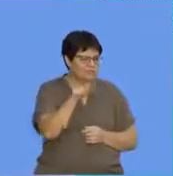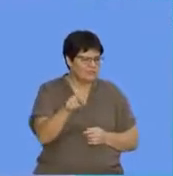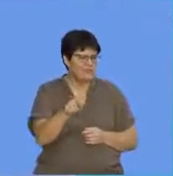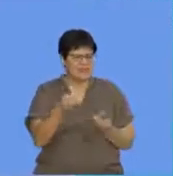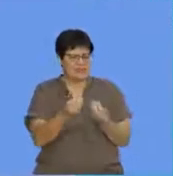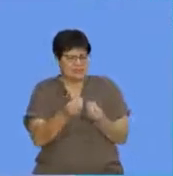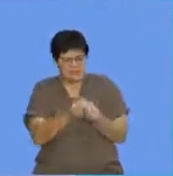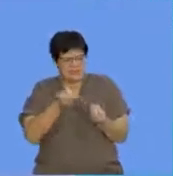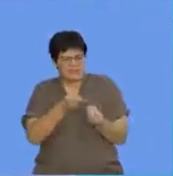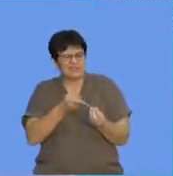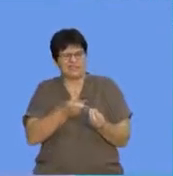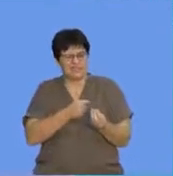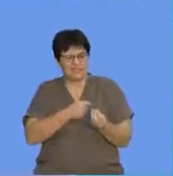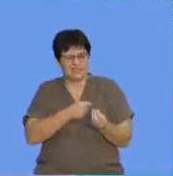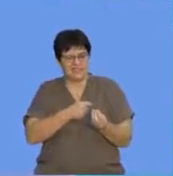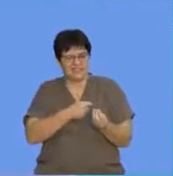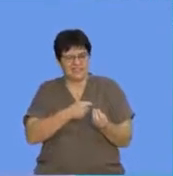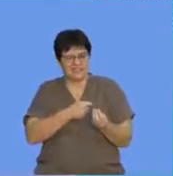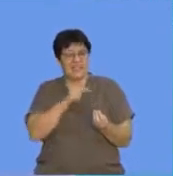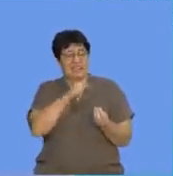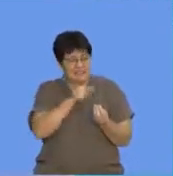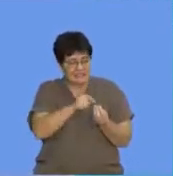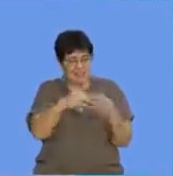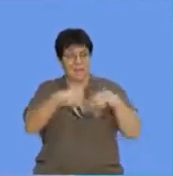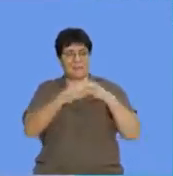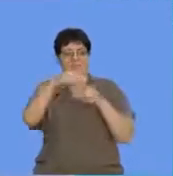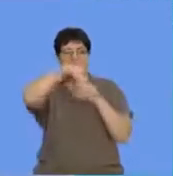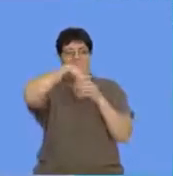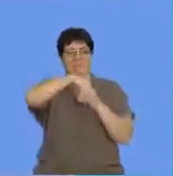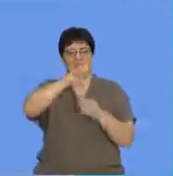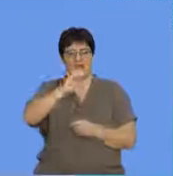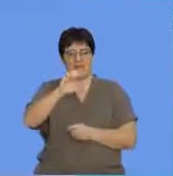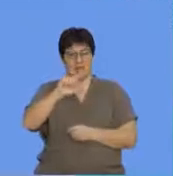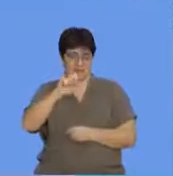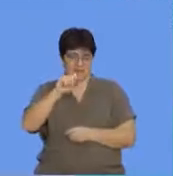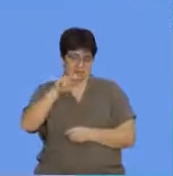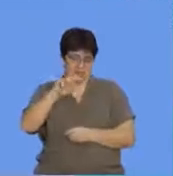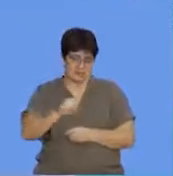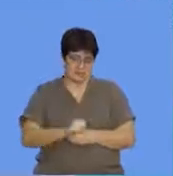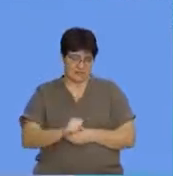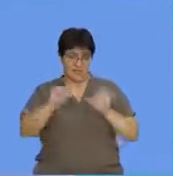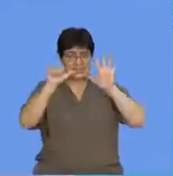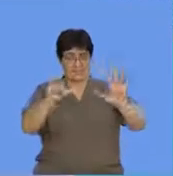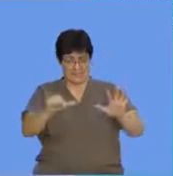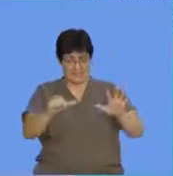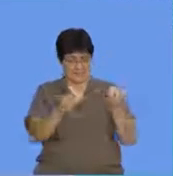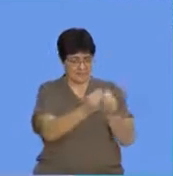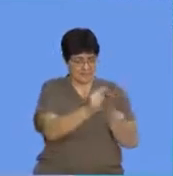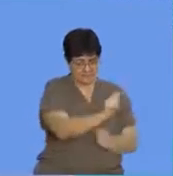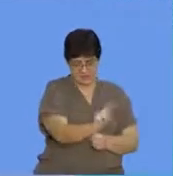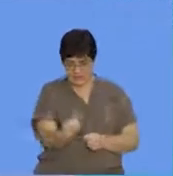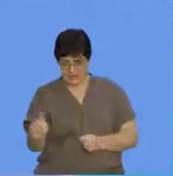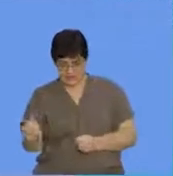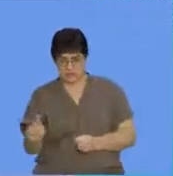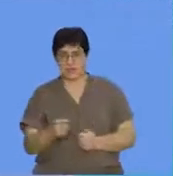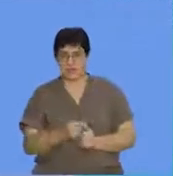What elements make up those particular substances? Now, the six substances that have been given to us, we more or less have an